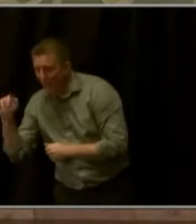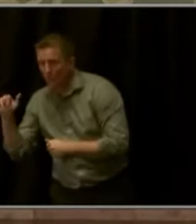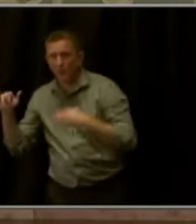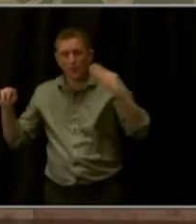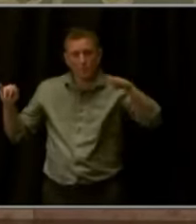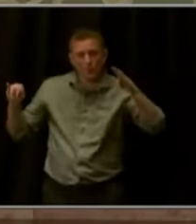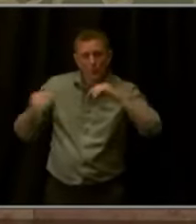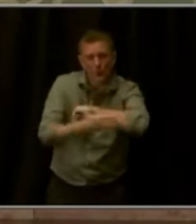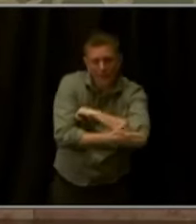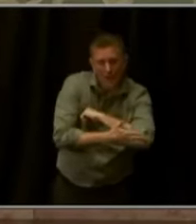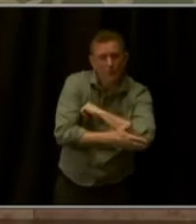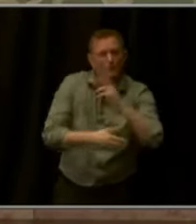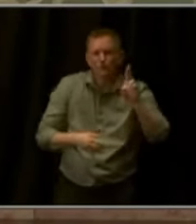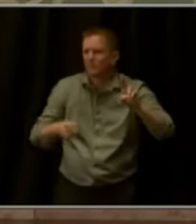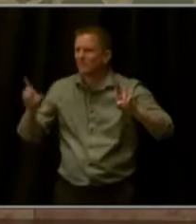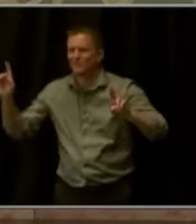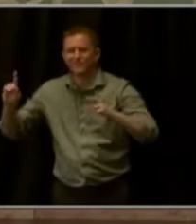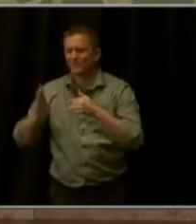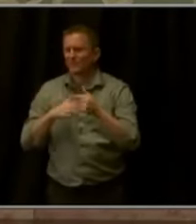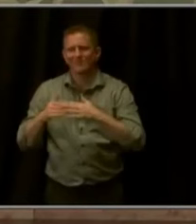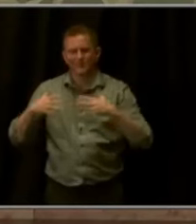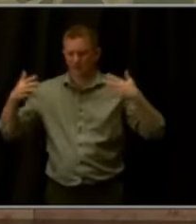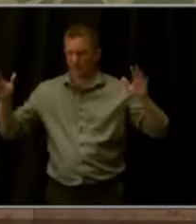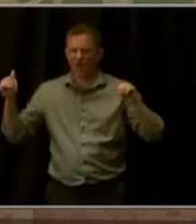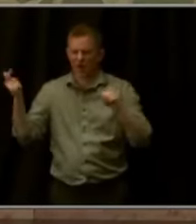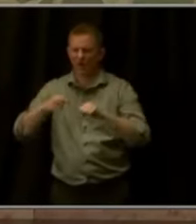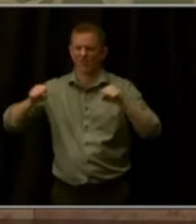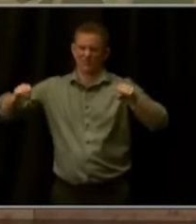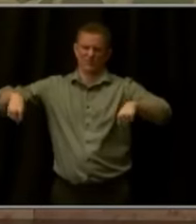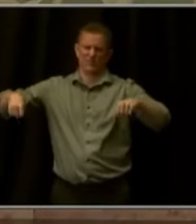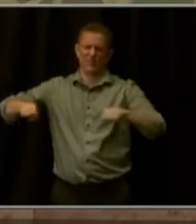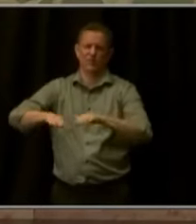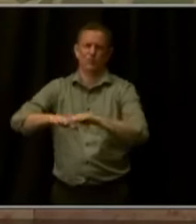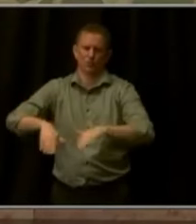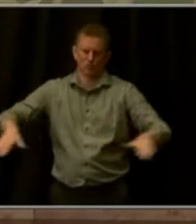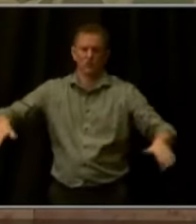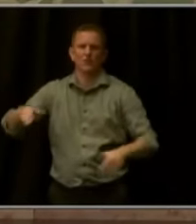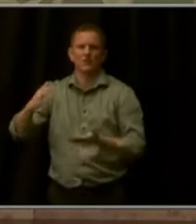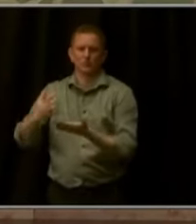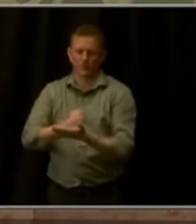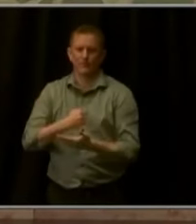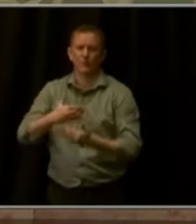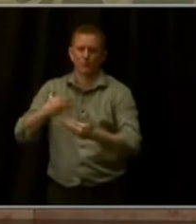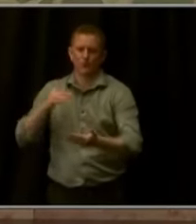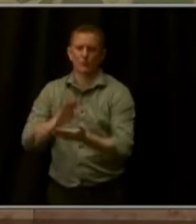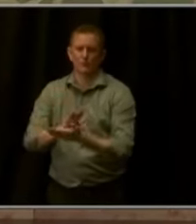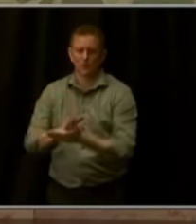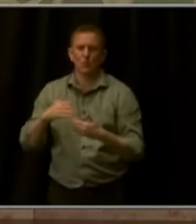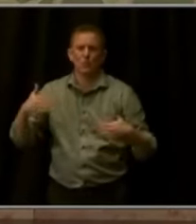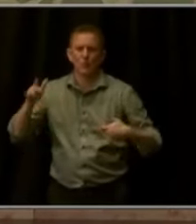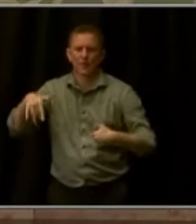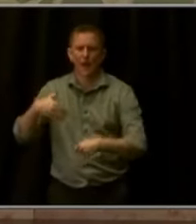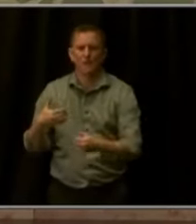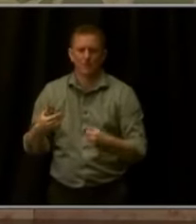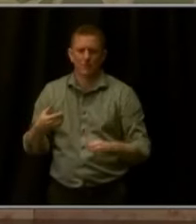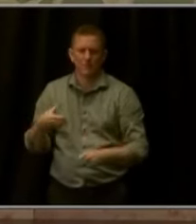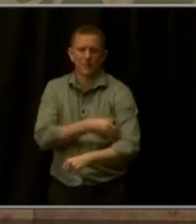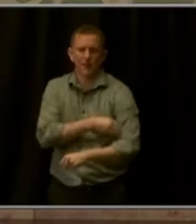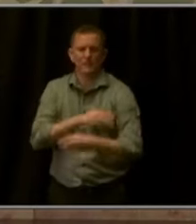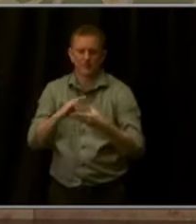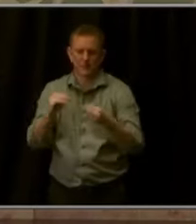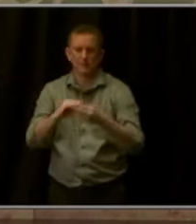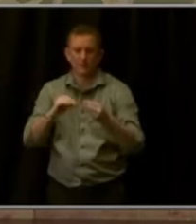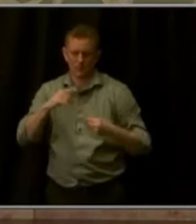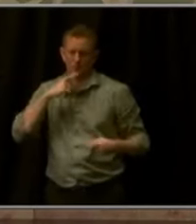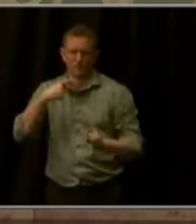Democratic counties, you named it. People said kids ought to be able to go to preschool. That's a powerful statement and will have a powerful impact in the lives of Coloradans. And I want to thank in